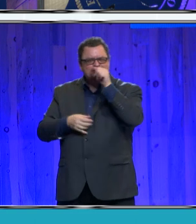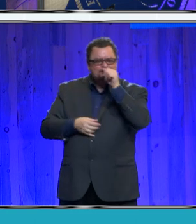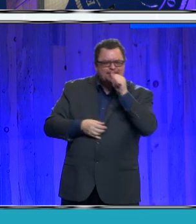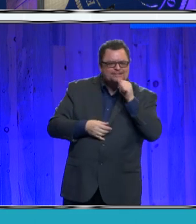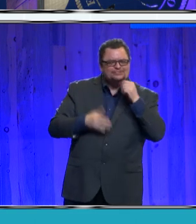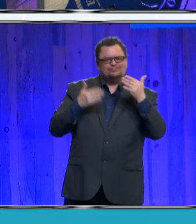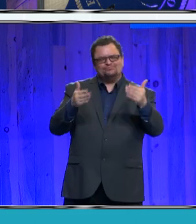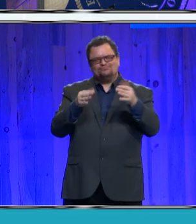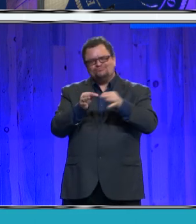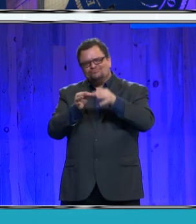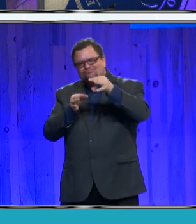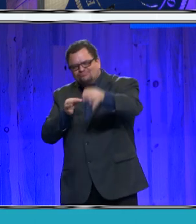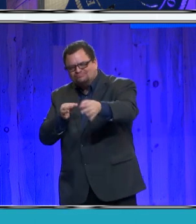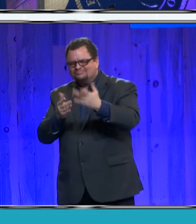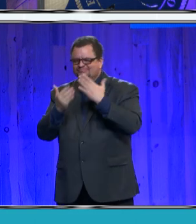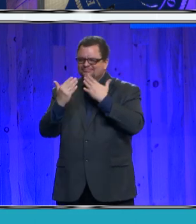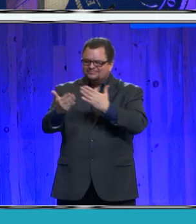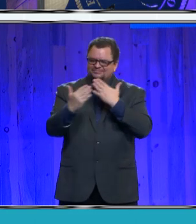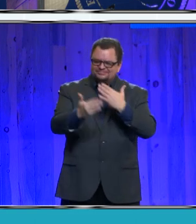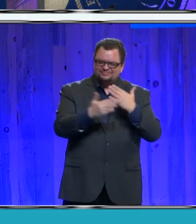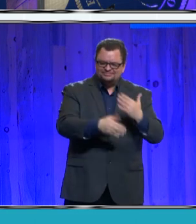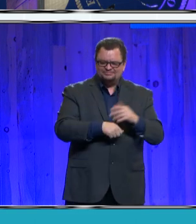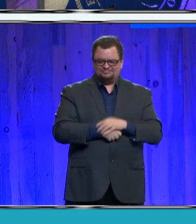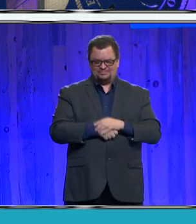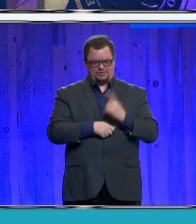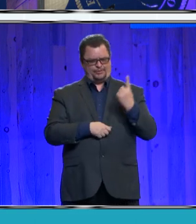thank the one guy that still showed up on December 9.